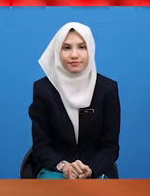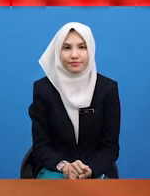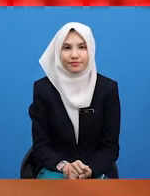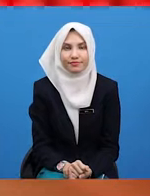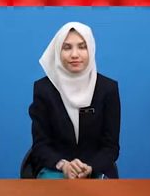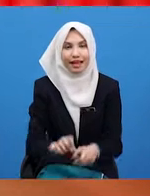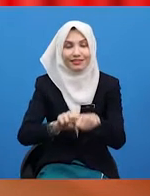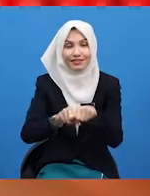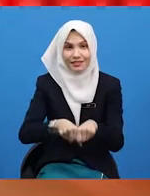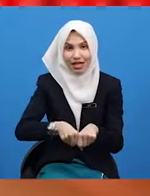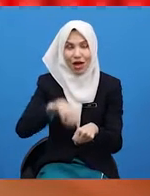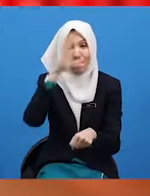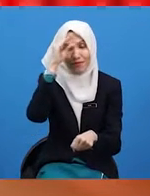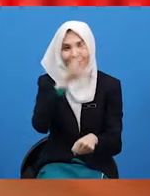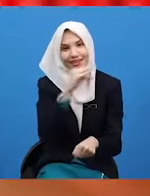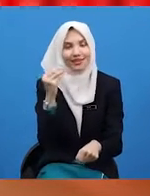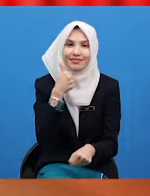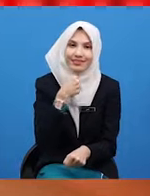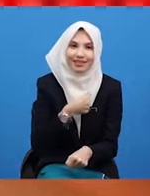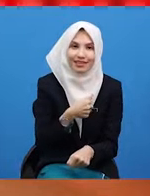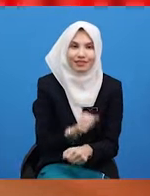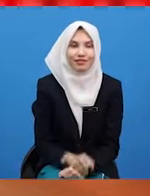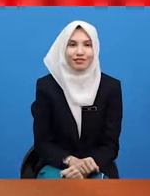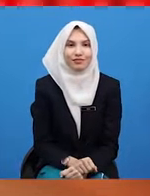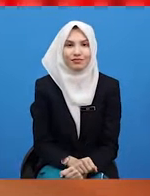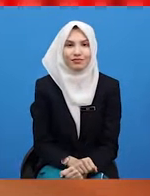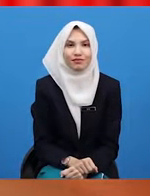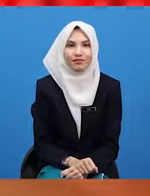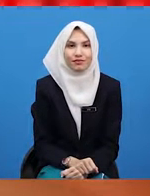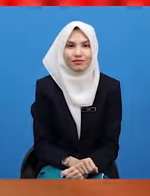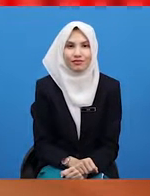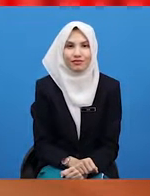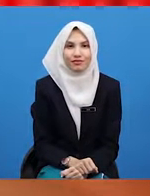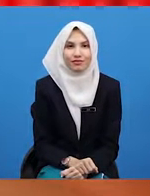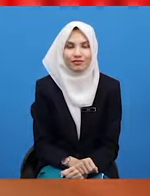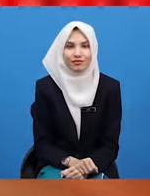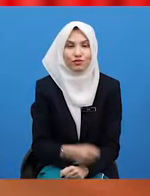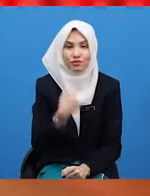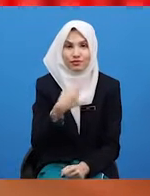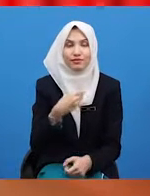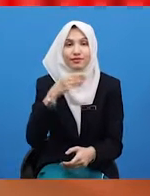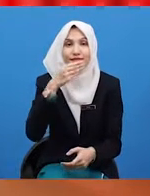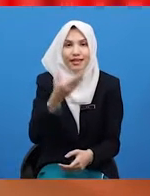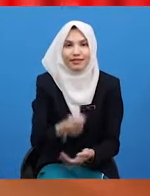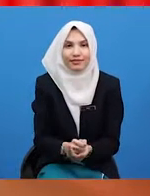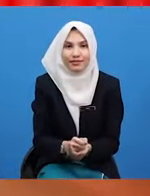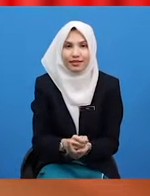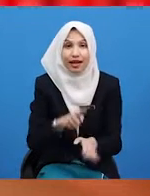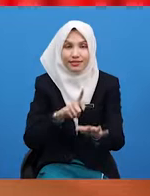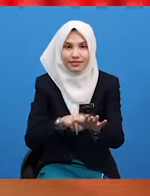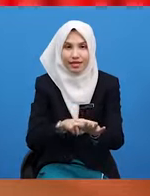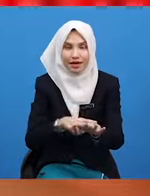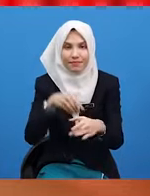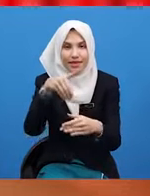So, boys and girls, to summarise the summary for the telling the time in English, using the